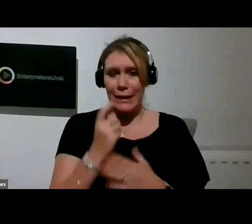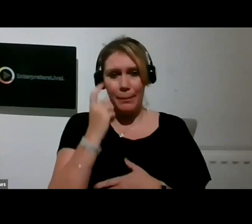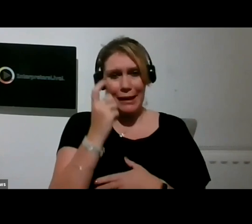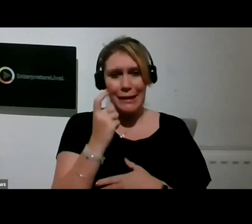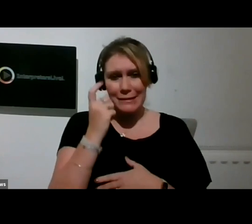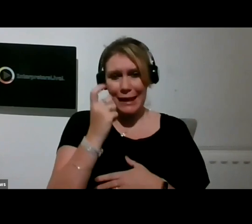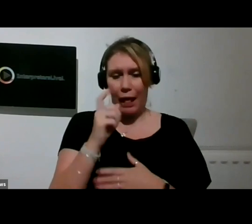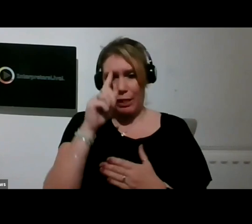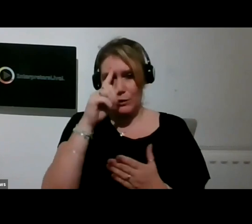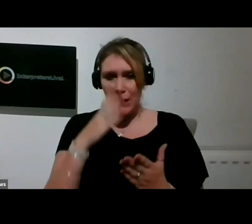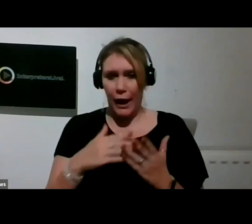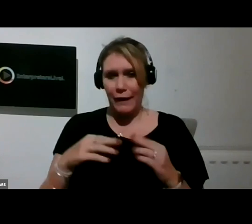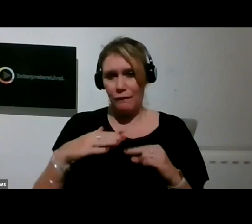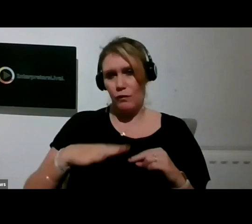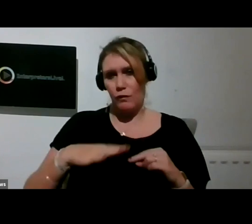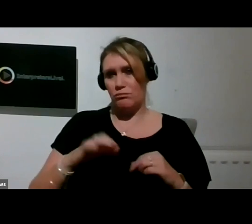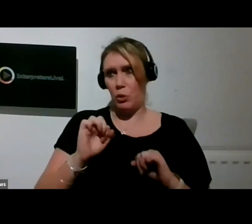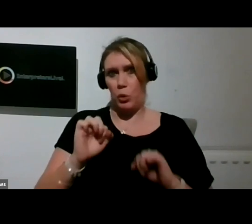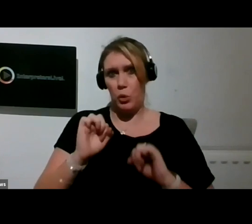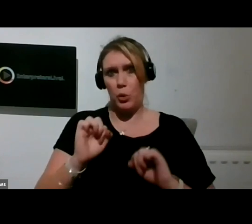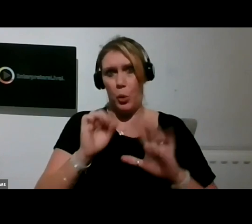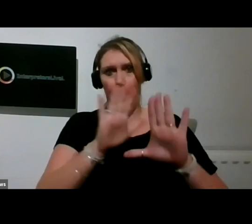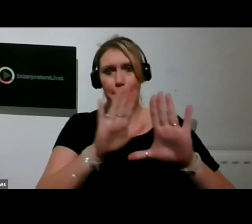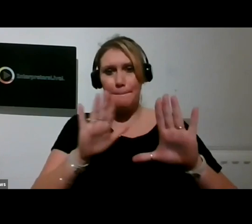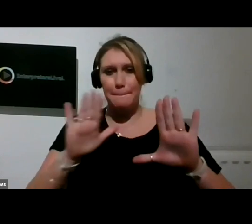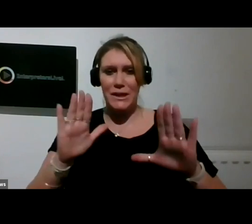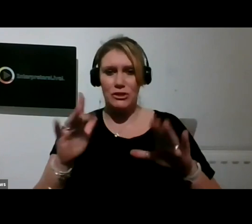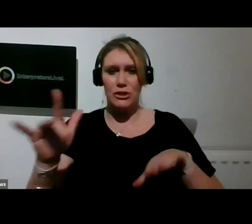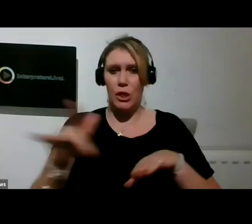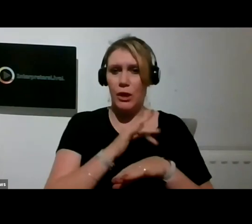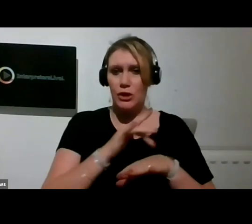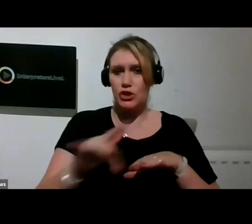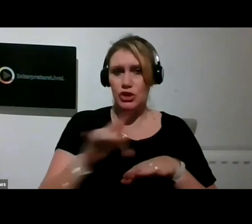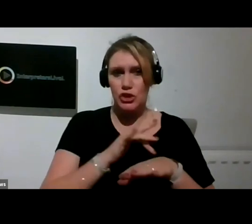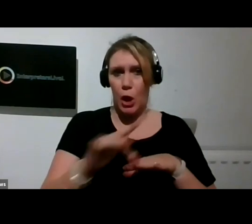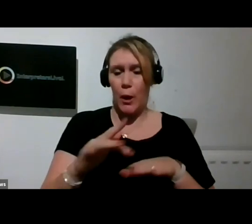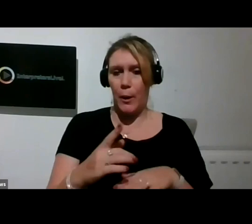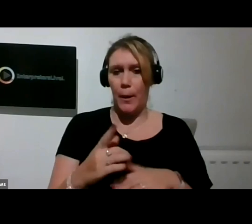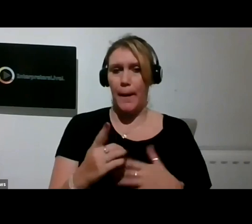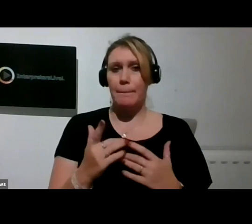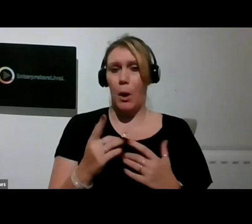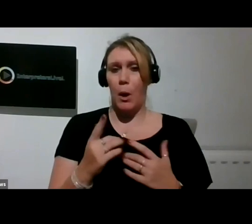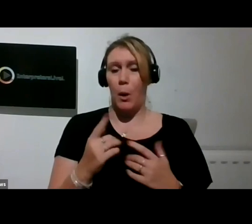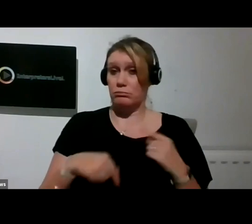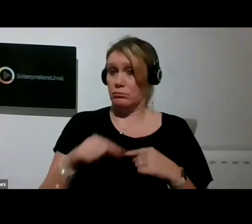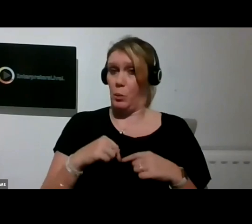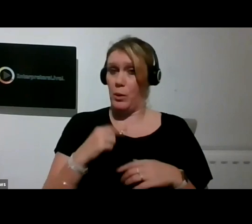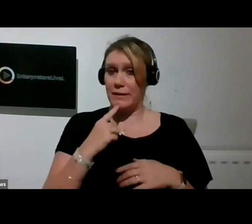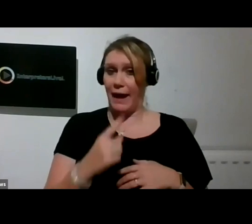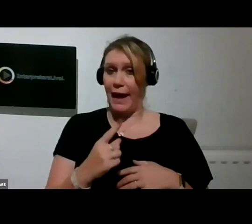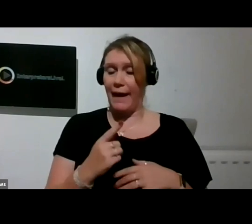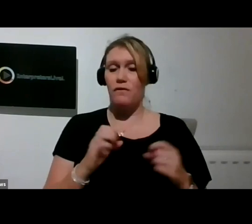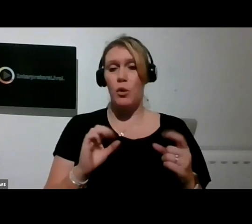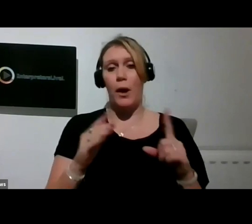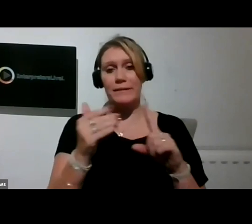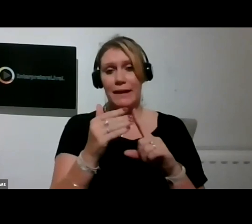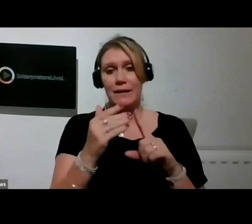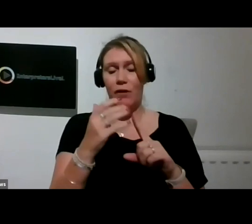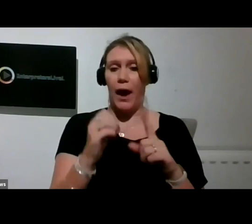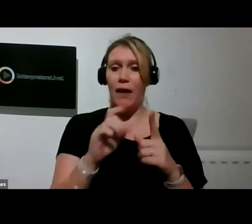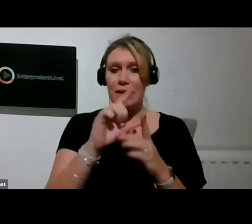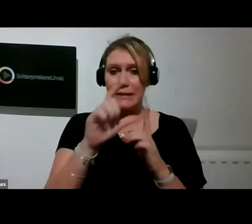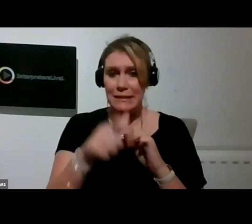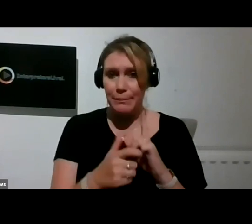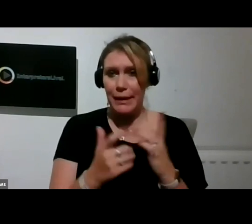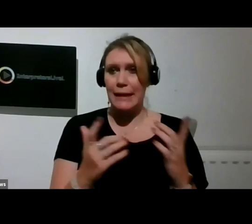they'll put your picture in the show. What we say is if you identify as having a disability, an impairment,